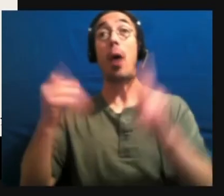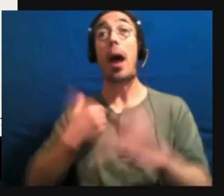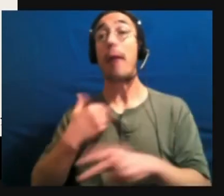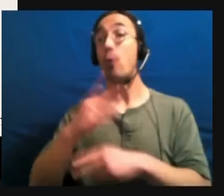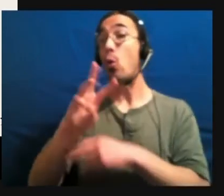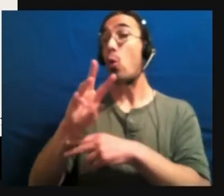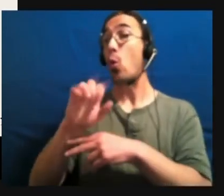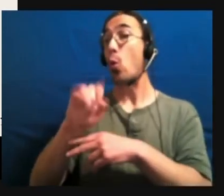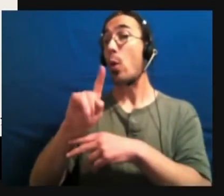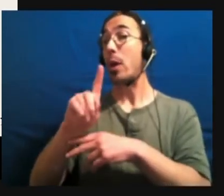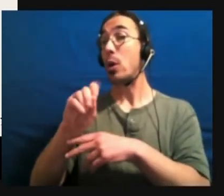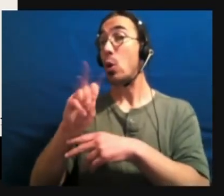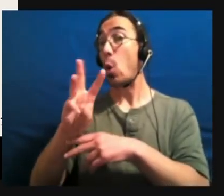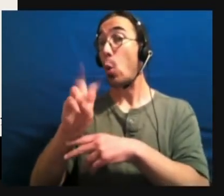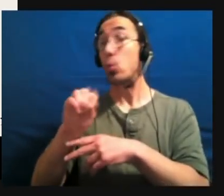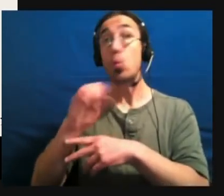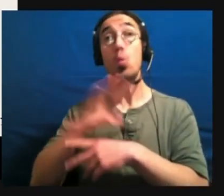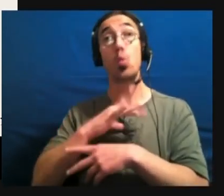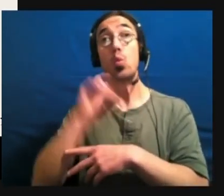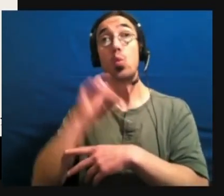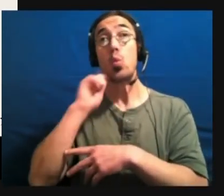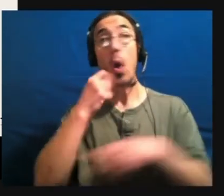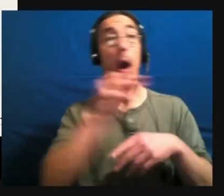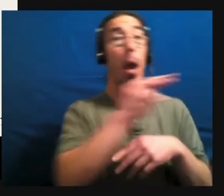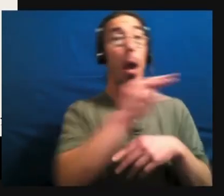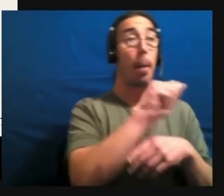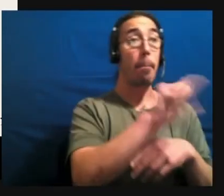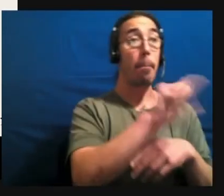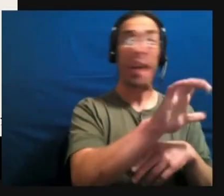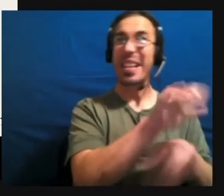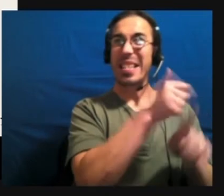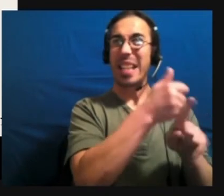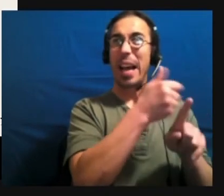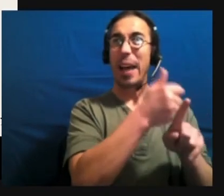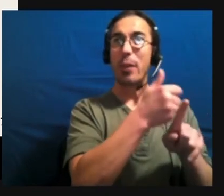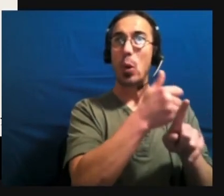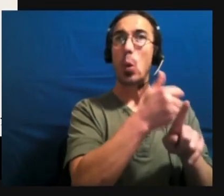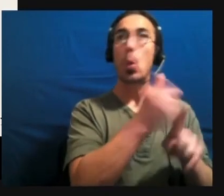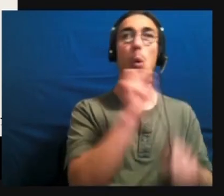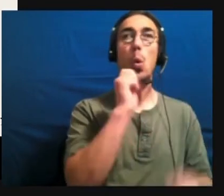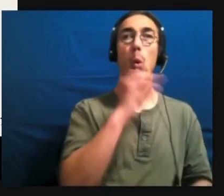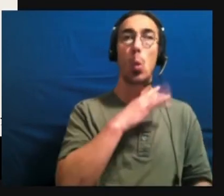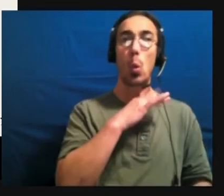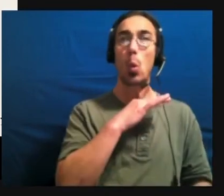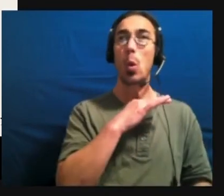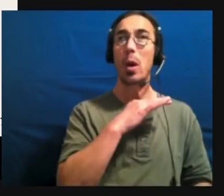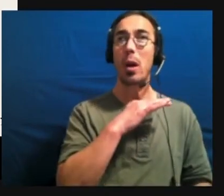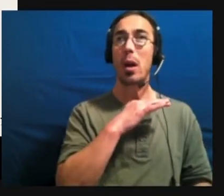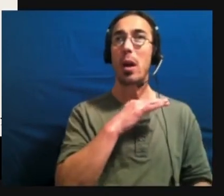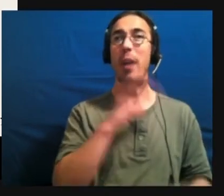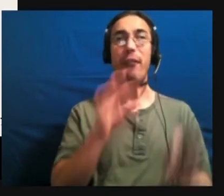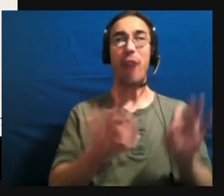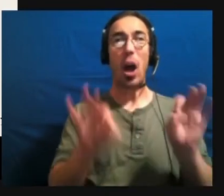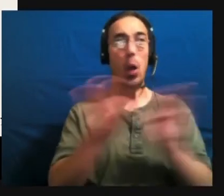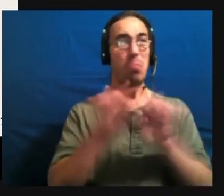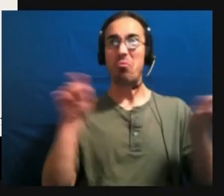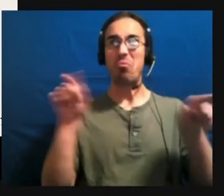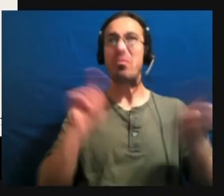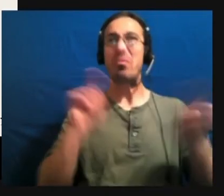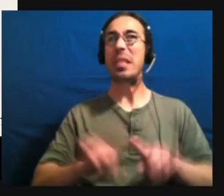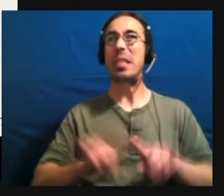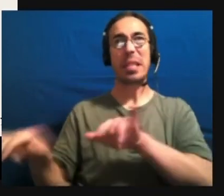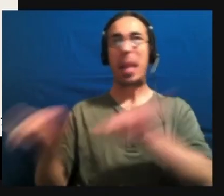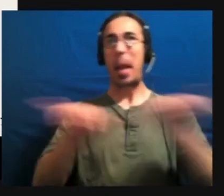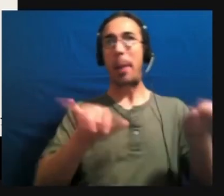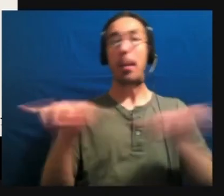I like windows. Right. But Mac is also cool. Right. And there's no value judgment about, well, okay. For some